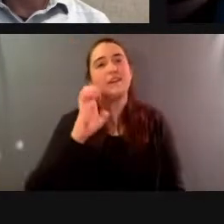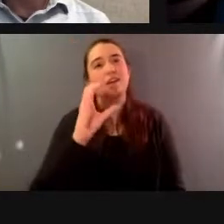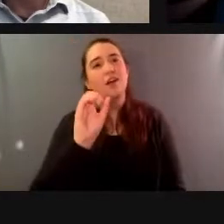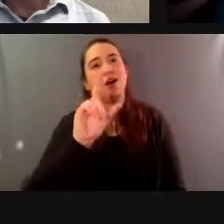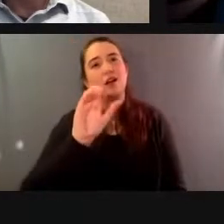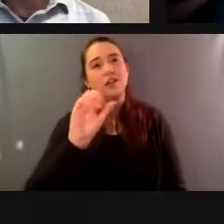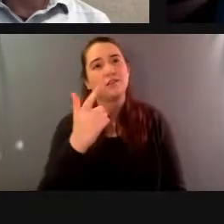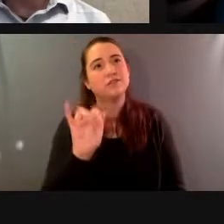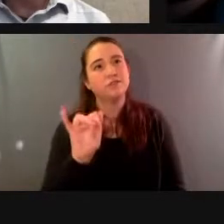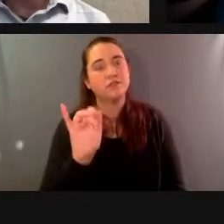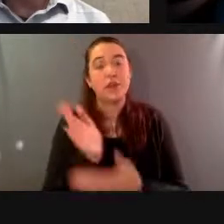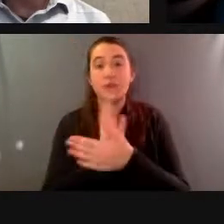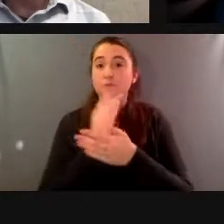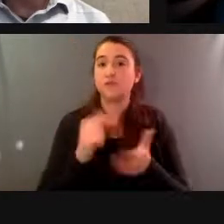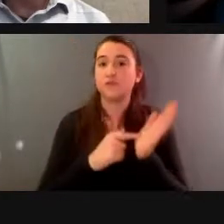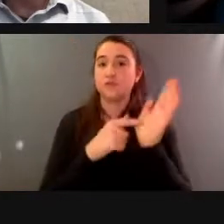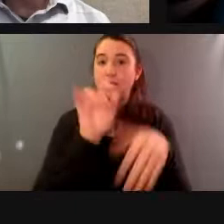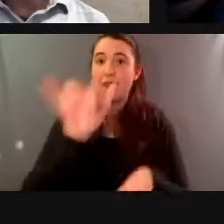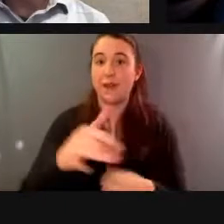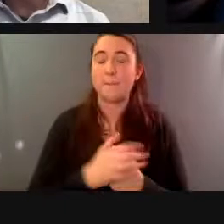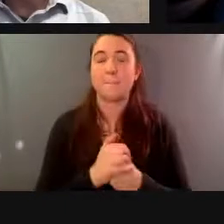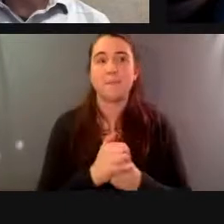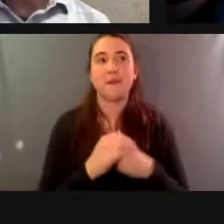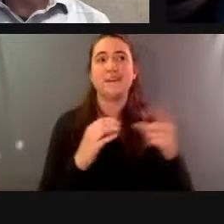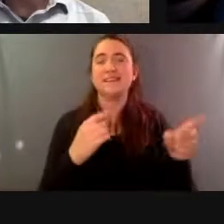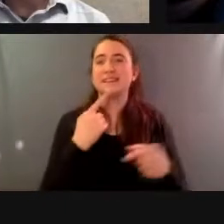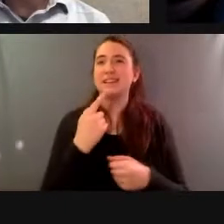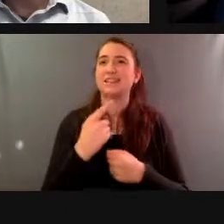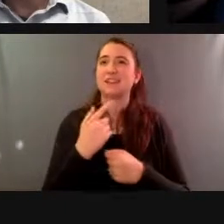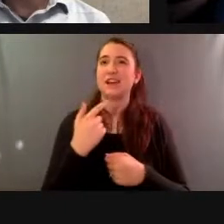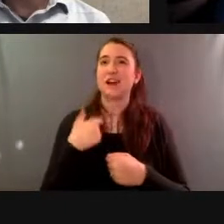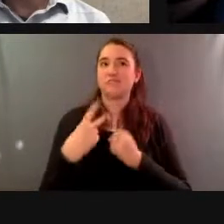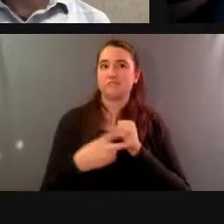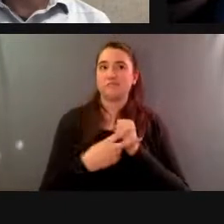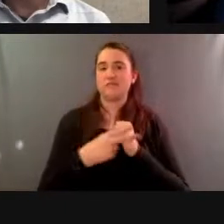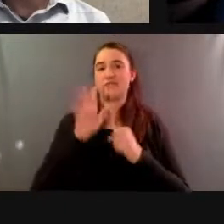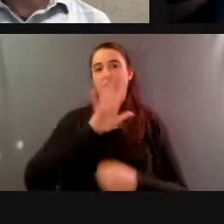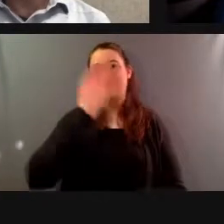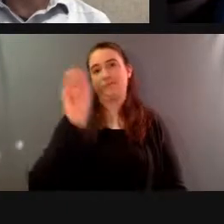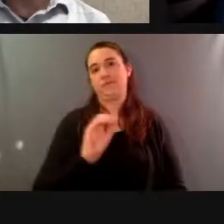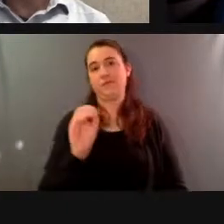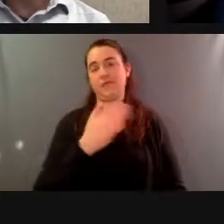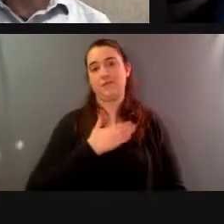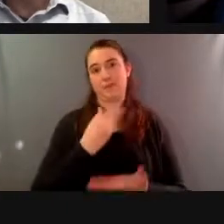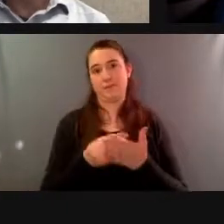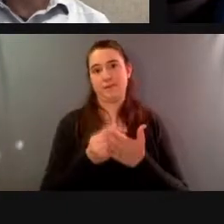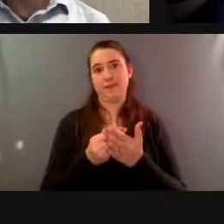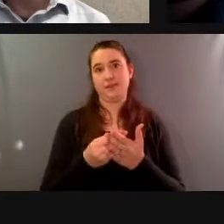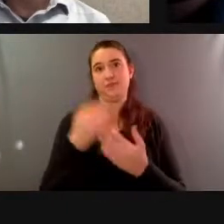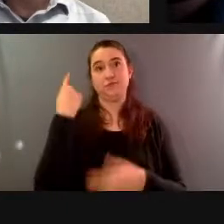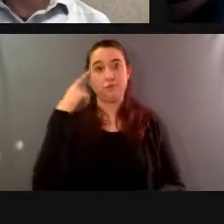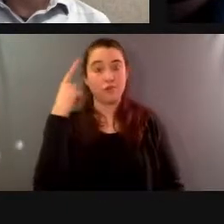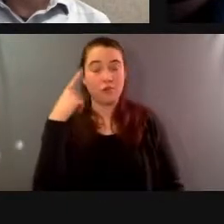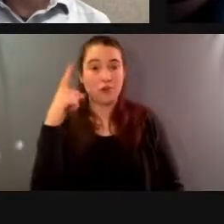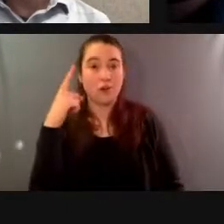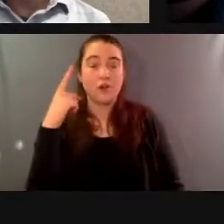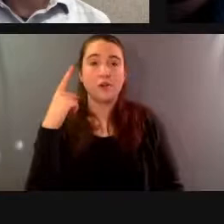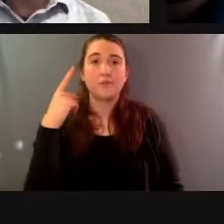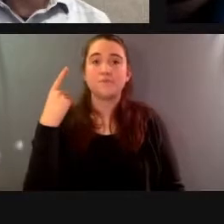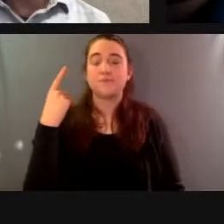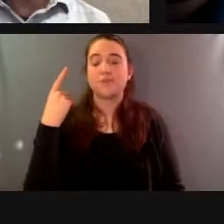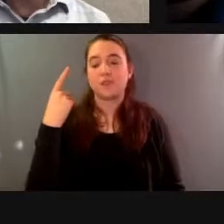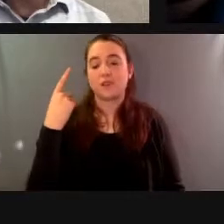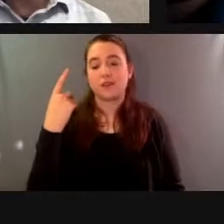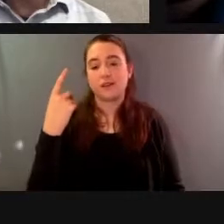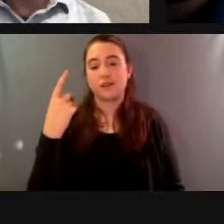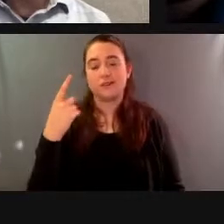but he always said you know i reserve five percent of my wealth to do visionary projects to do philanthropic and